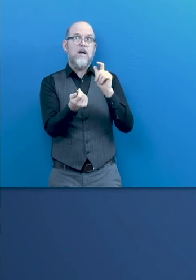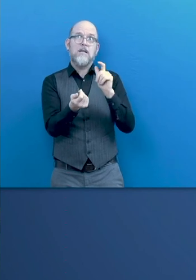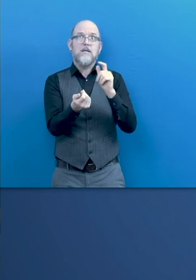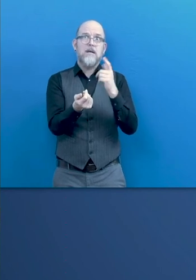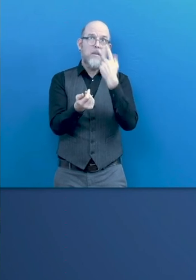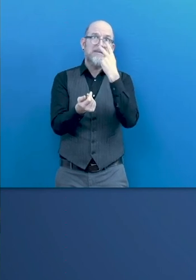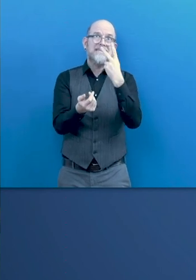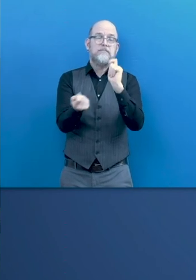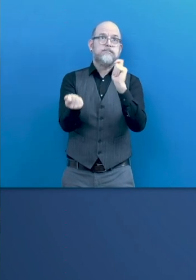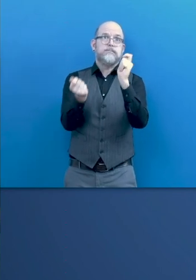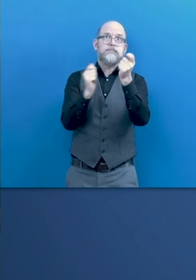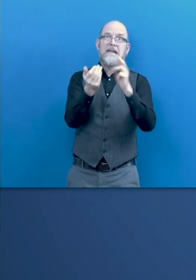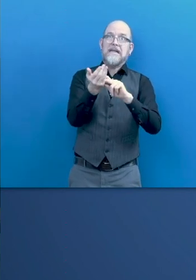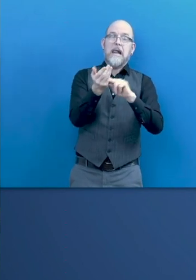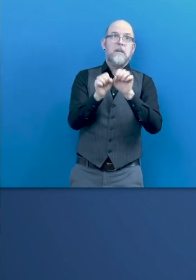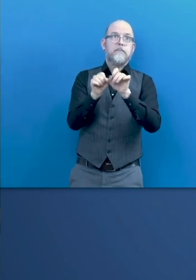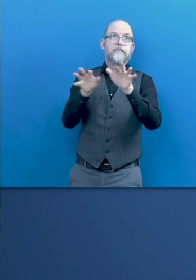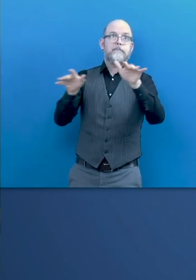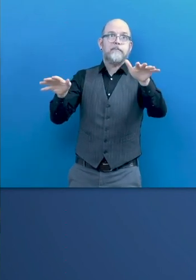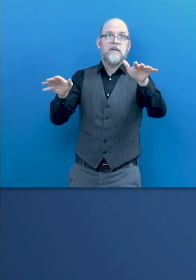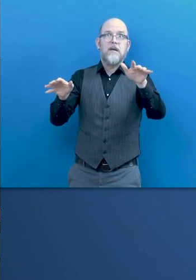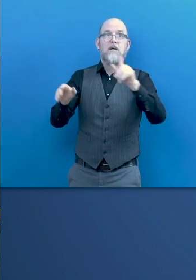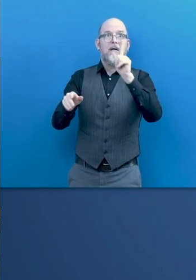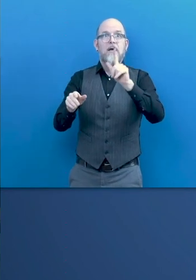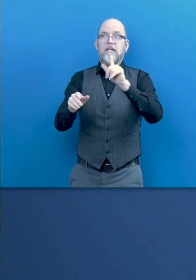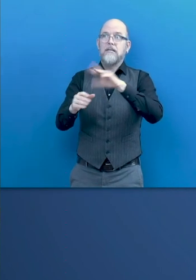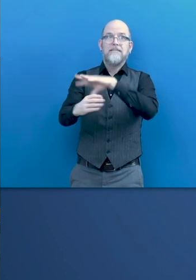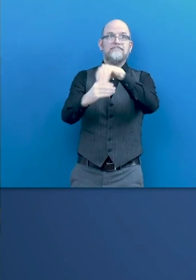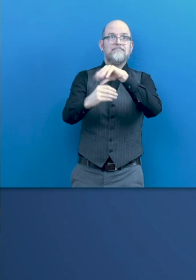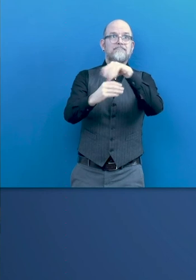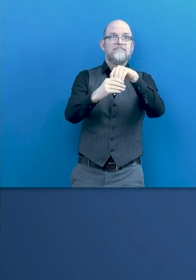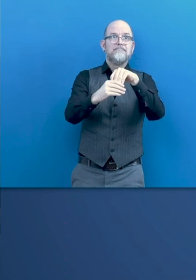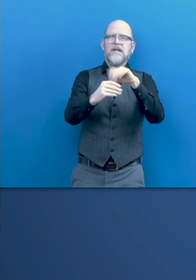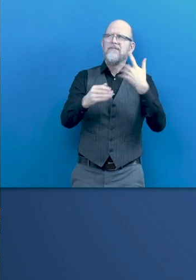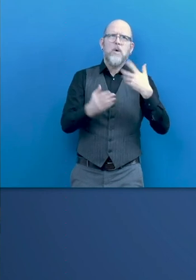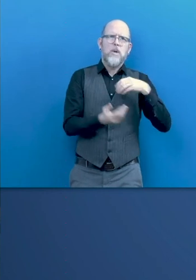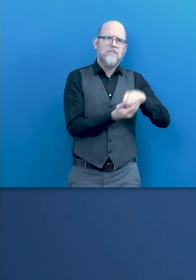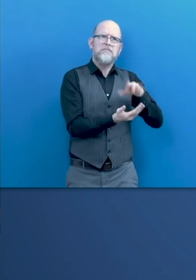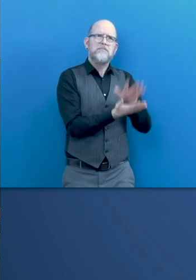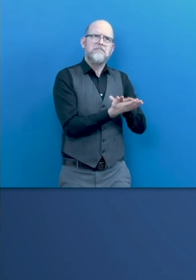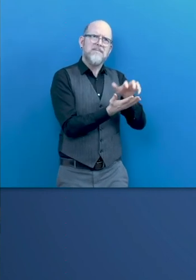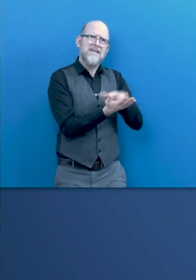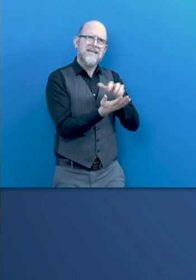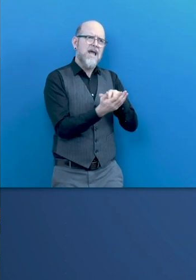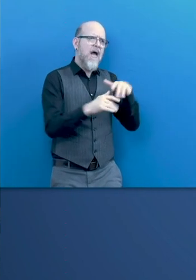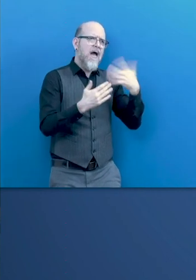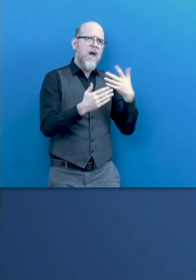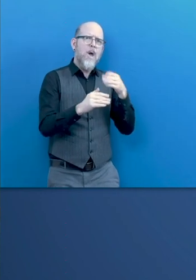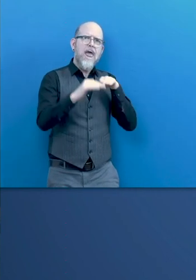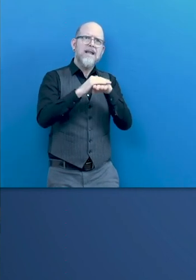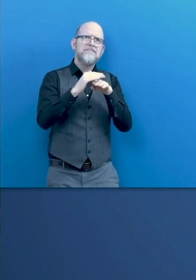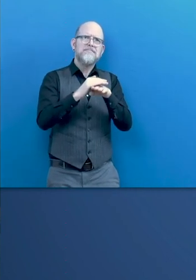ensuring accessibility, promoting digital skills and promoting digital employment. This all requires investment. Thank you.